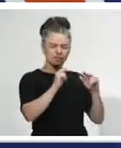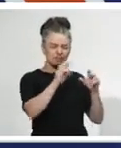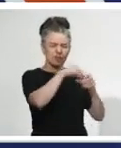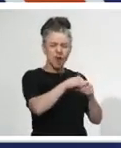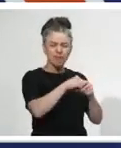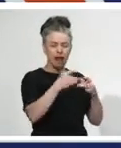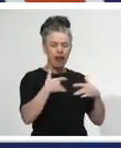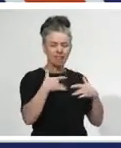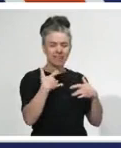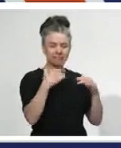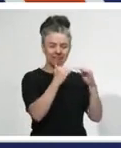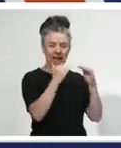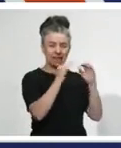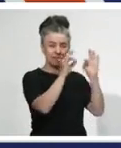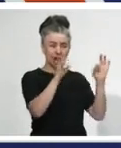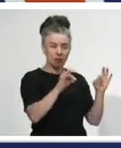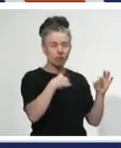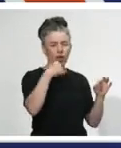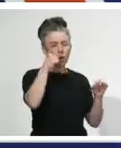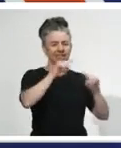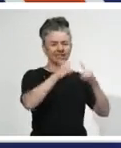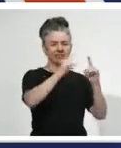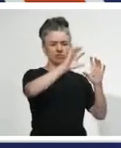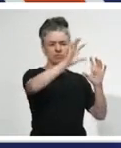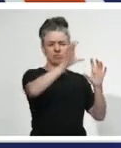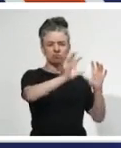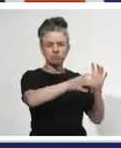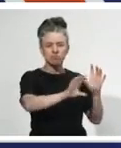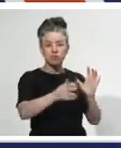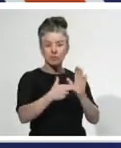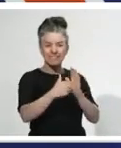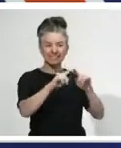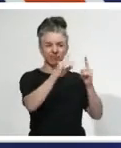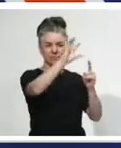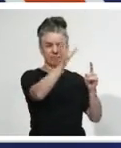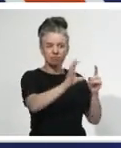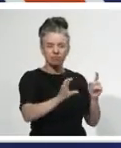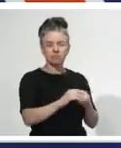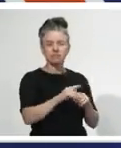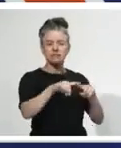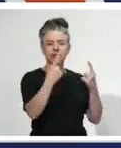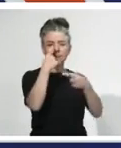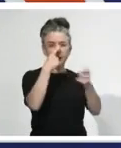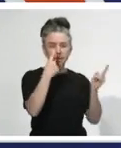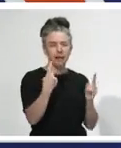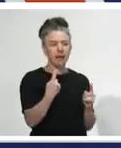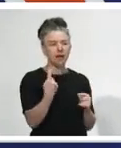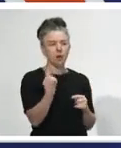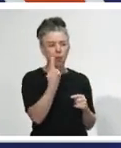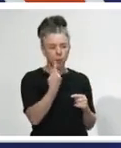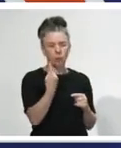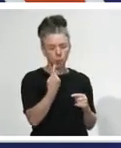we do know those regions, those demographics, those New Zealanders who are already